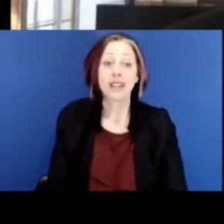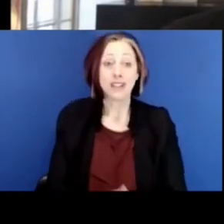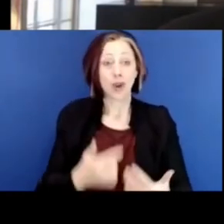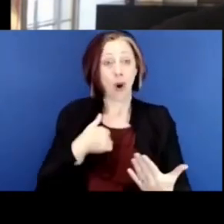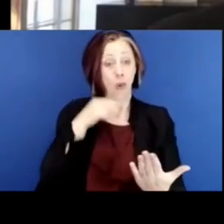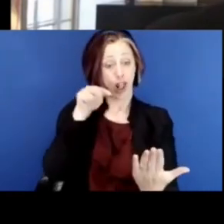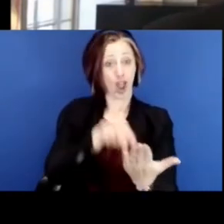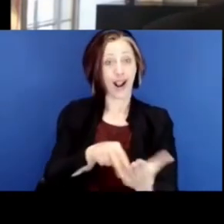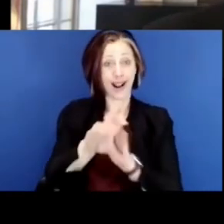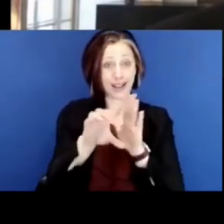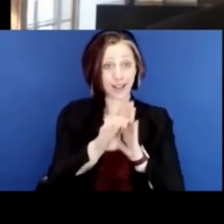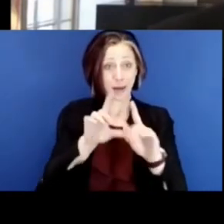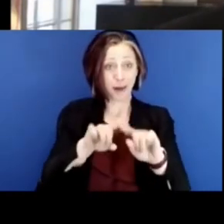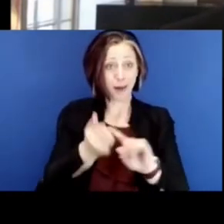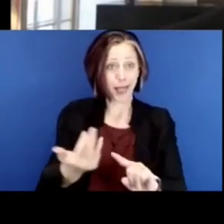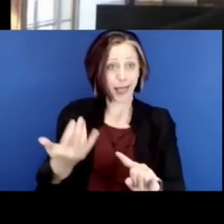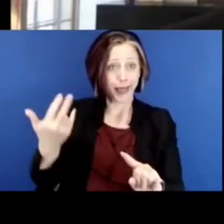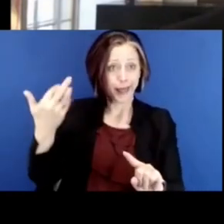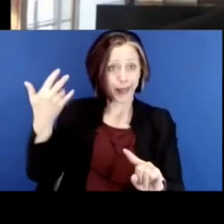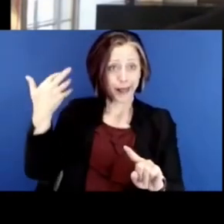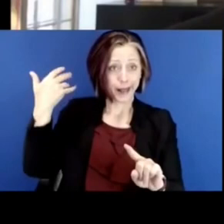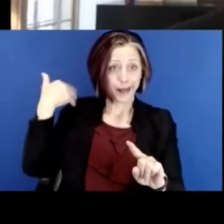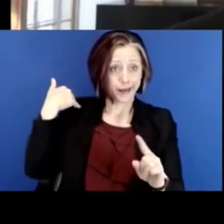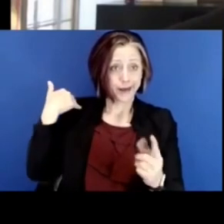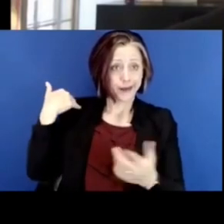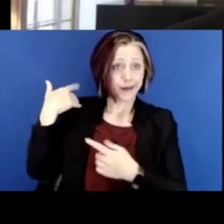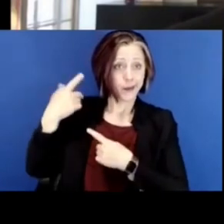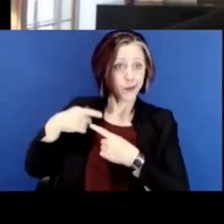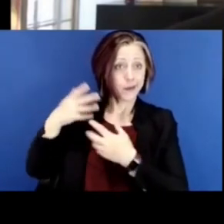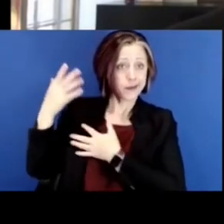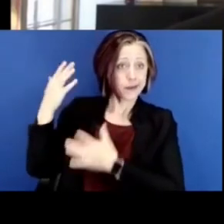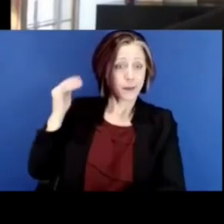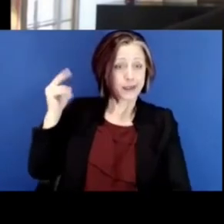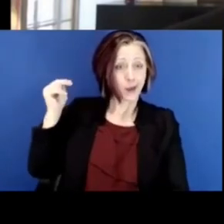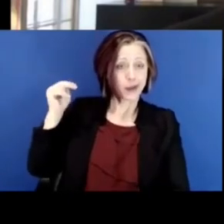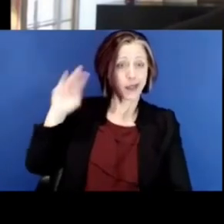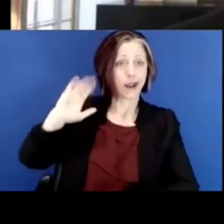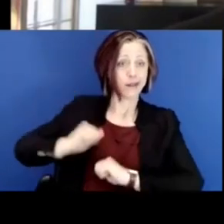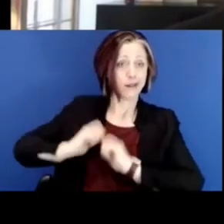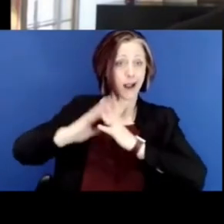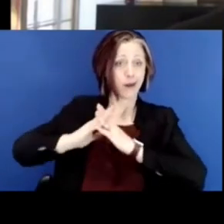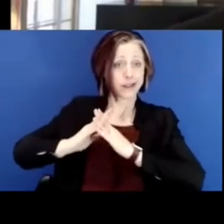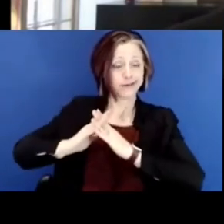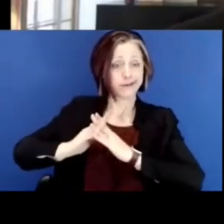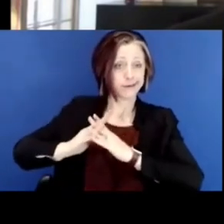constitution based on what Minnesota's founding fathers